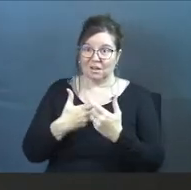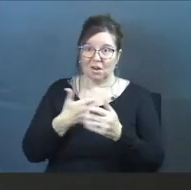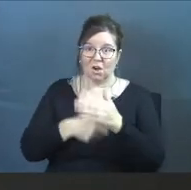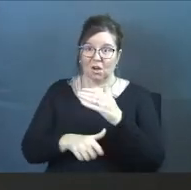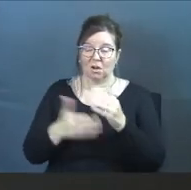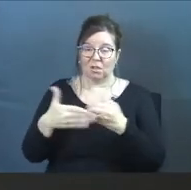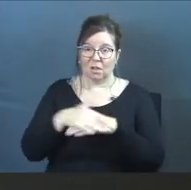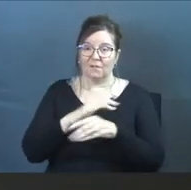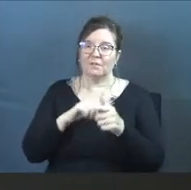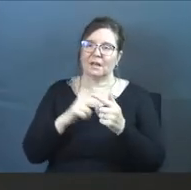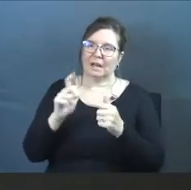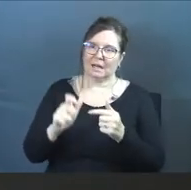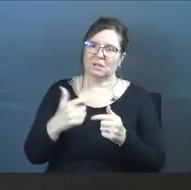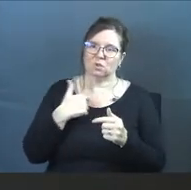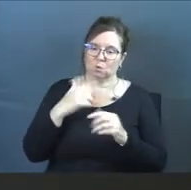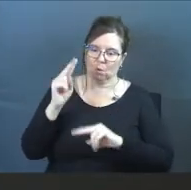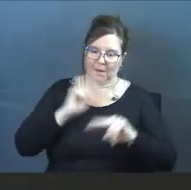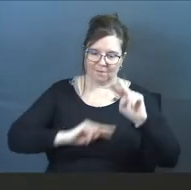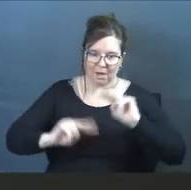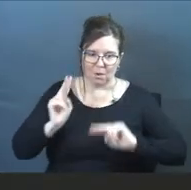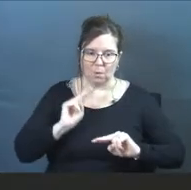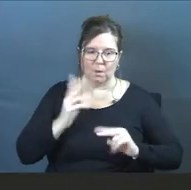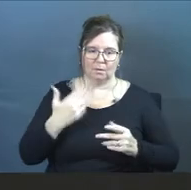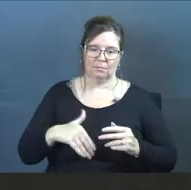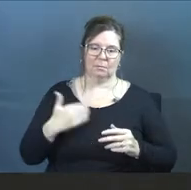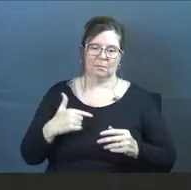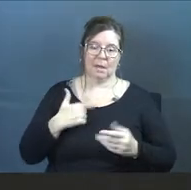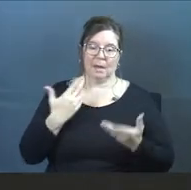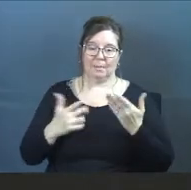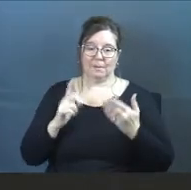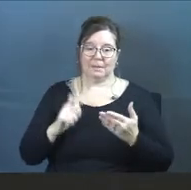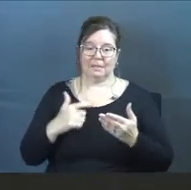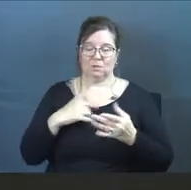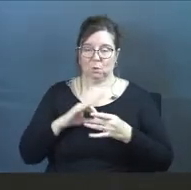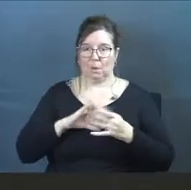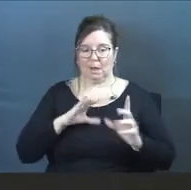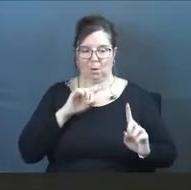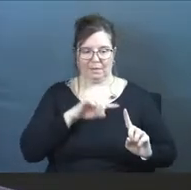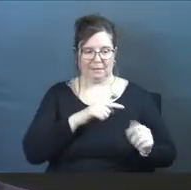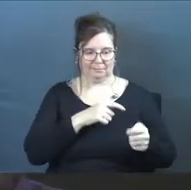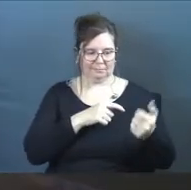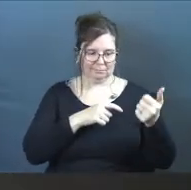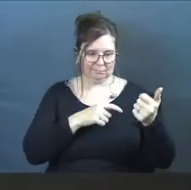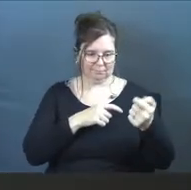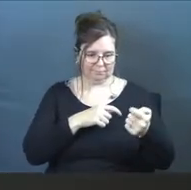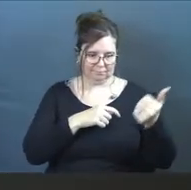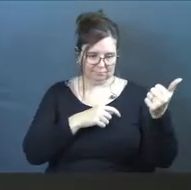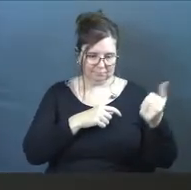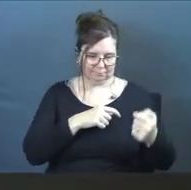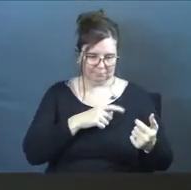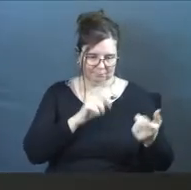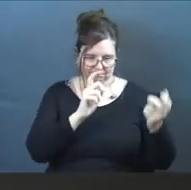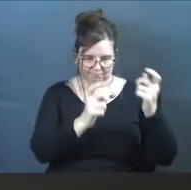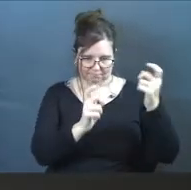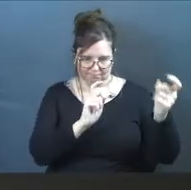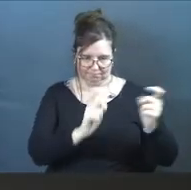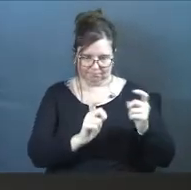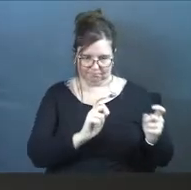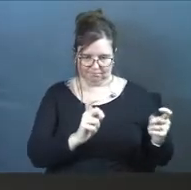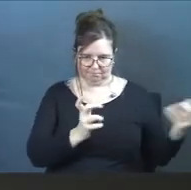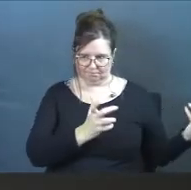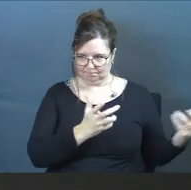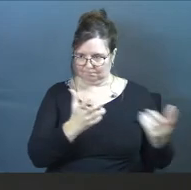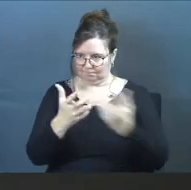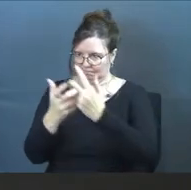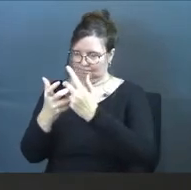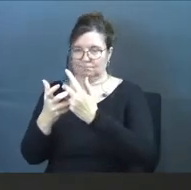the covering, then I need to evaluate, man, I probably need to let go of this. I probably need to reframework my